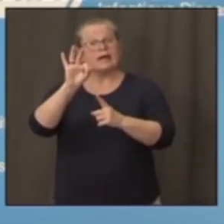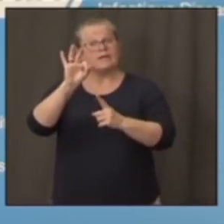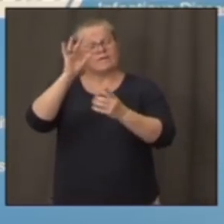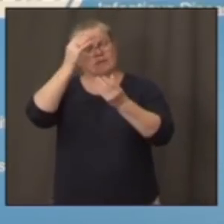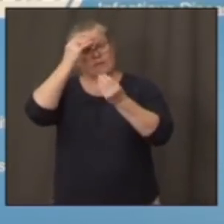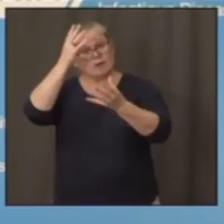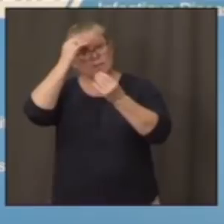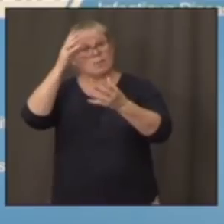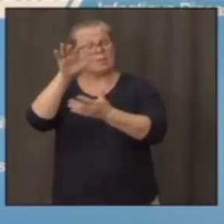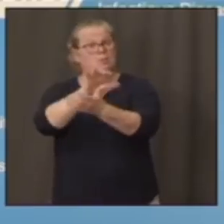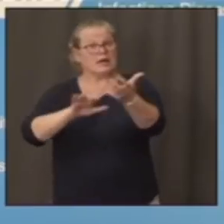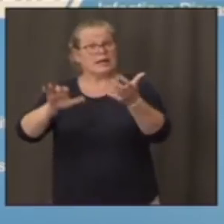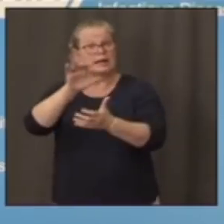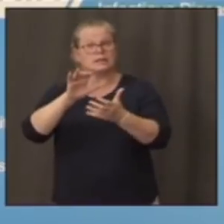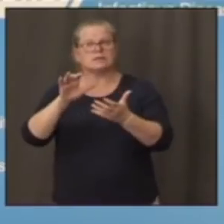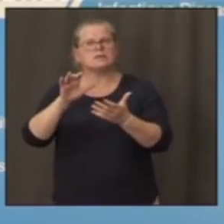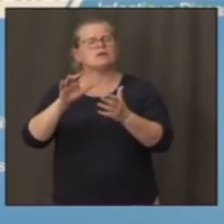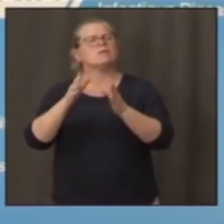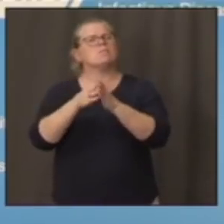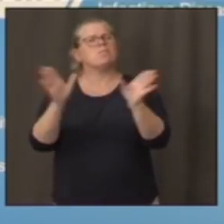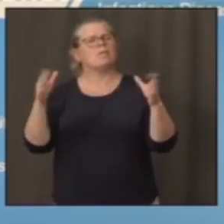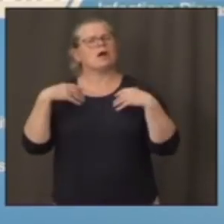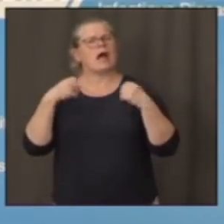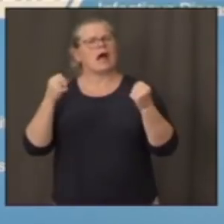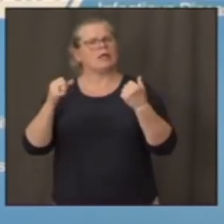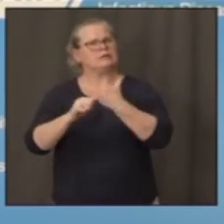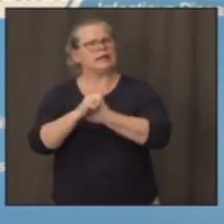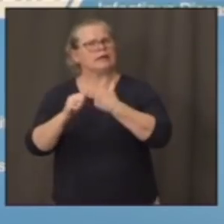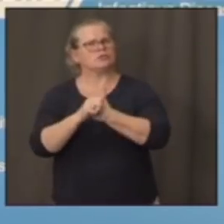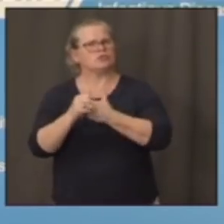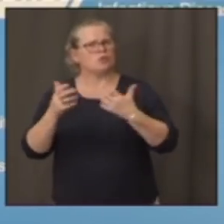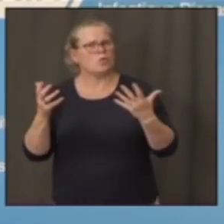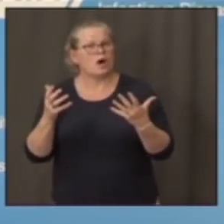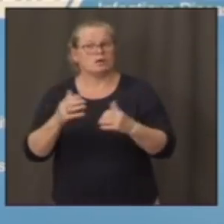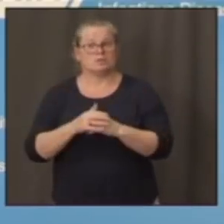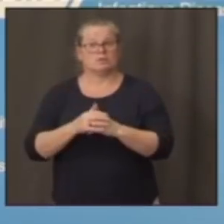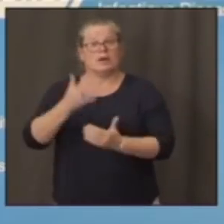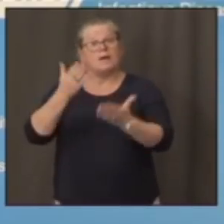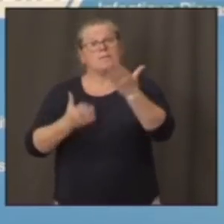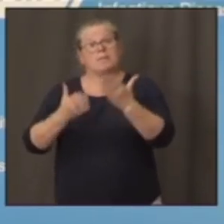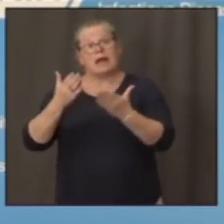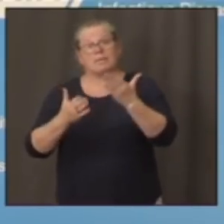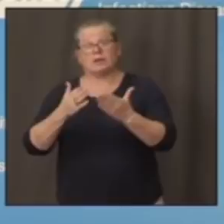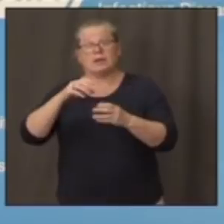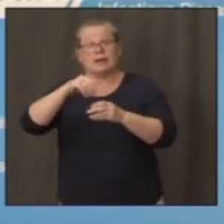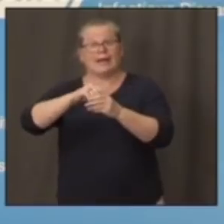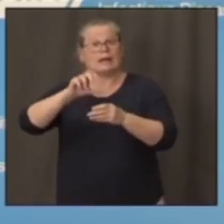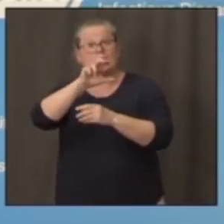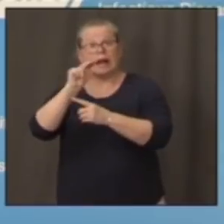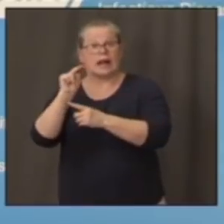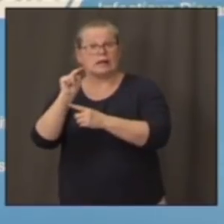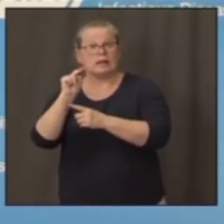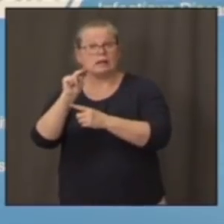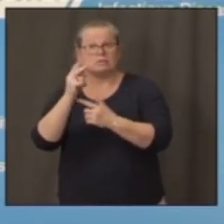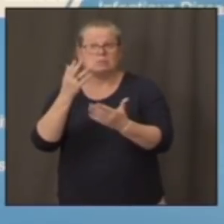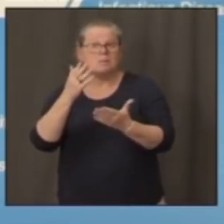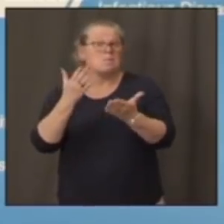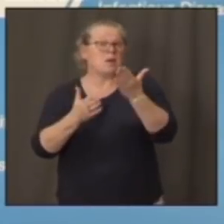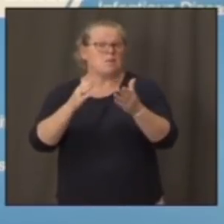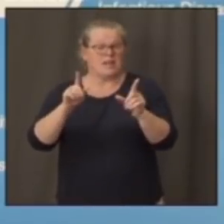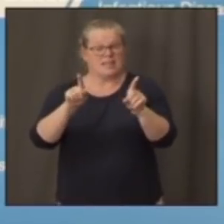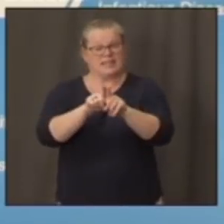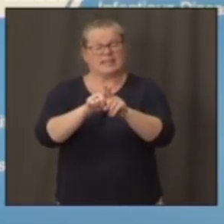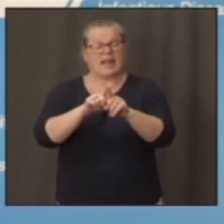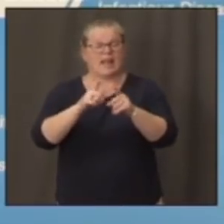could have a situation in Connecticut where in the same county with the same metrics that in one district kids are in